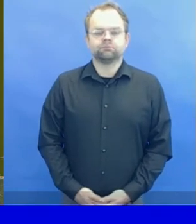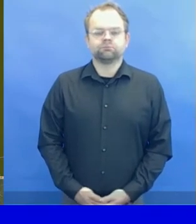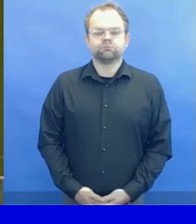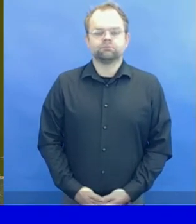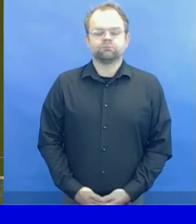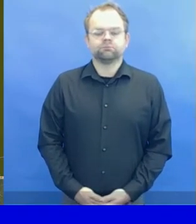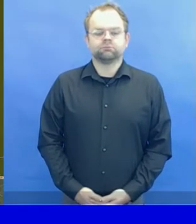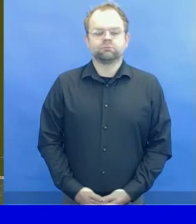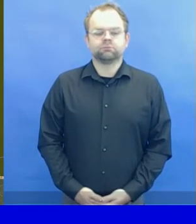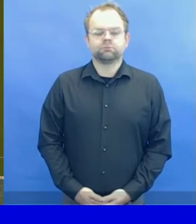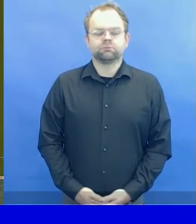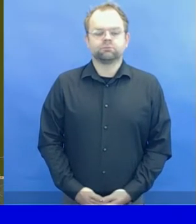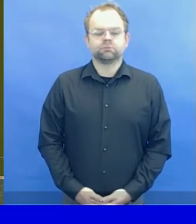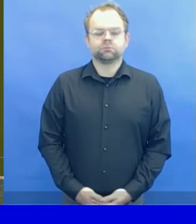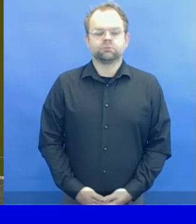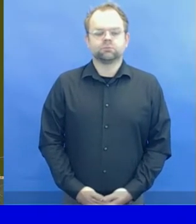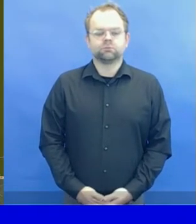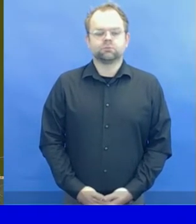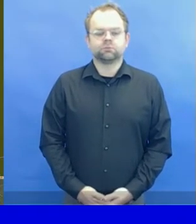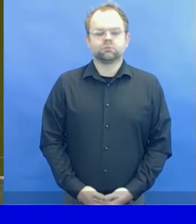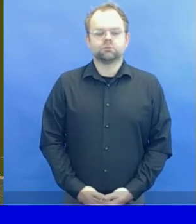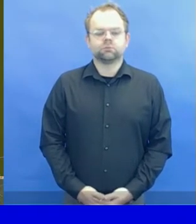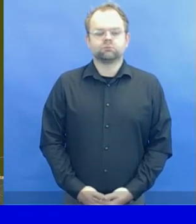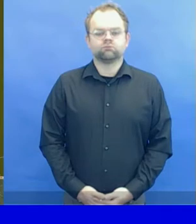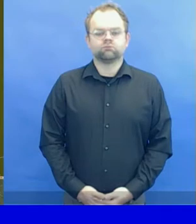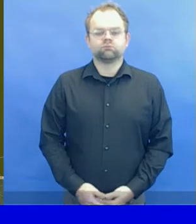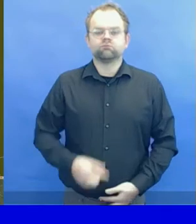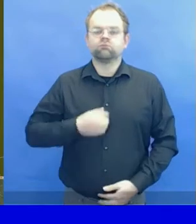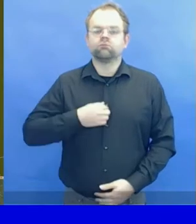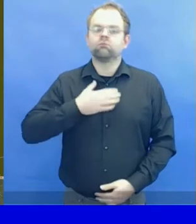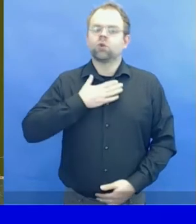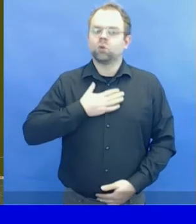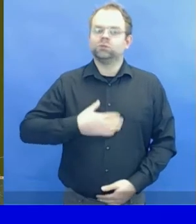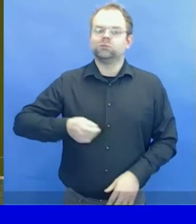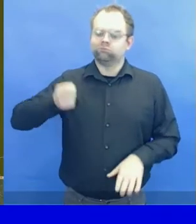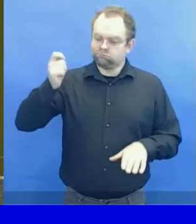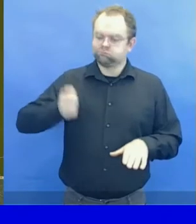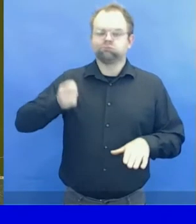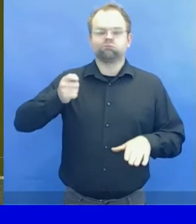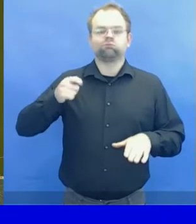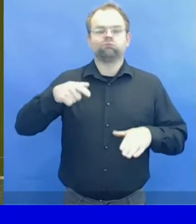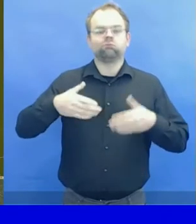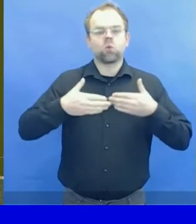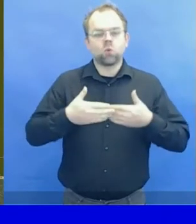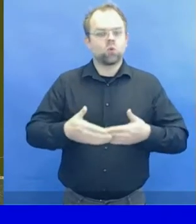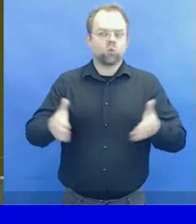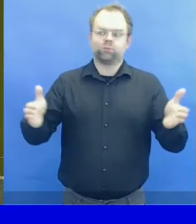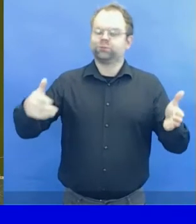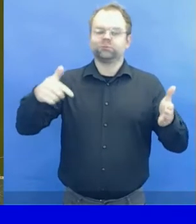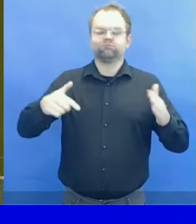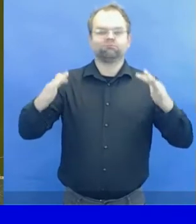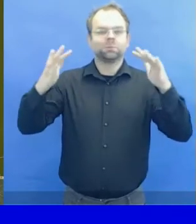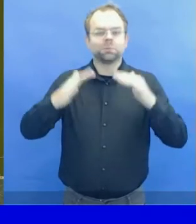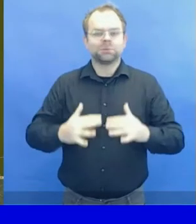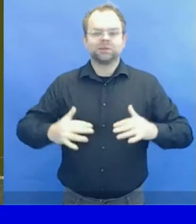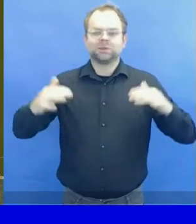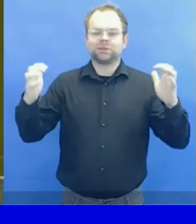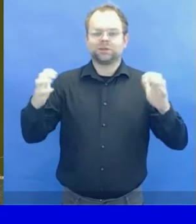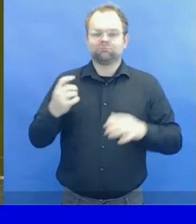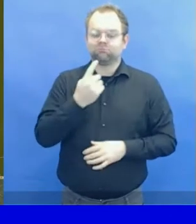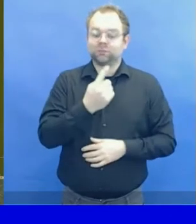session of the Conference of States Parties to the Convention on the Rights of Persons with Disabilities.